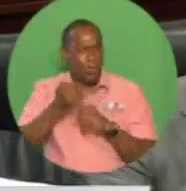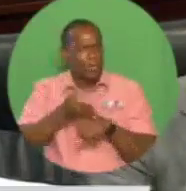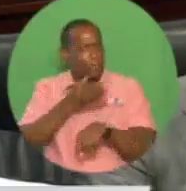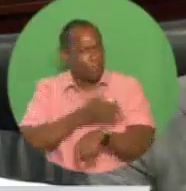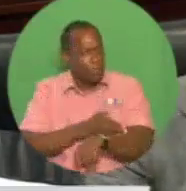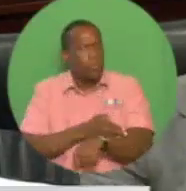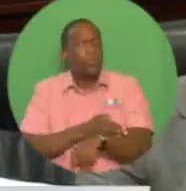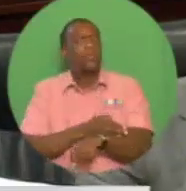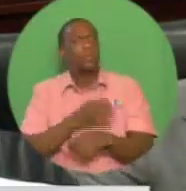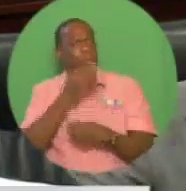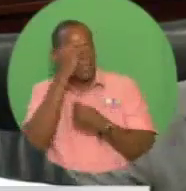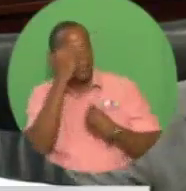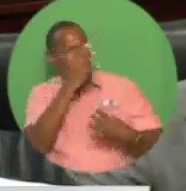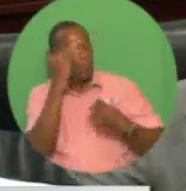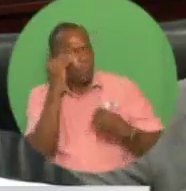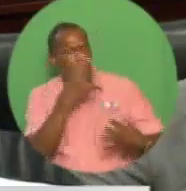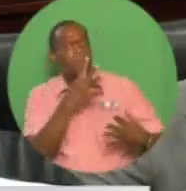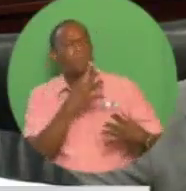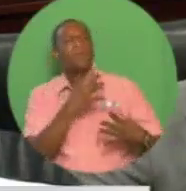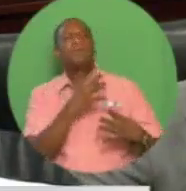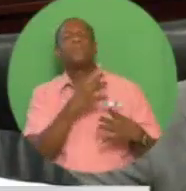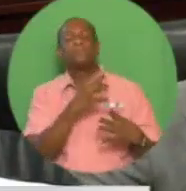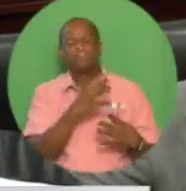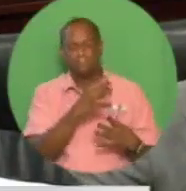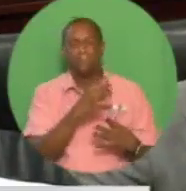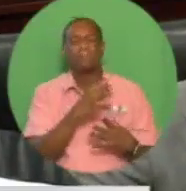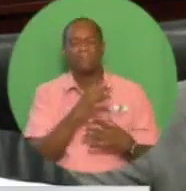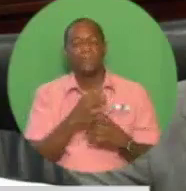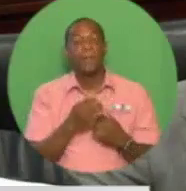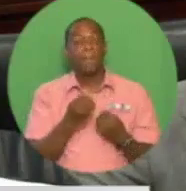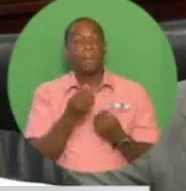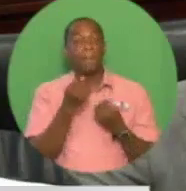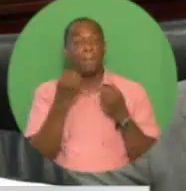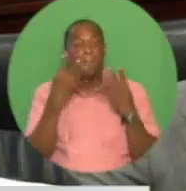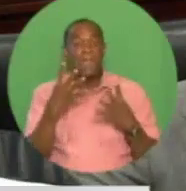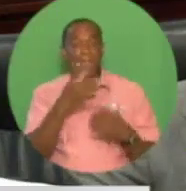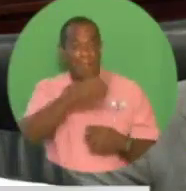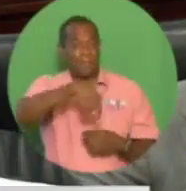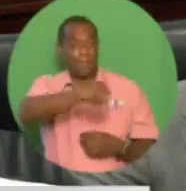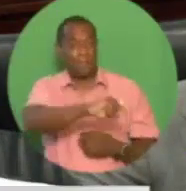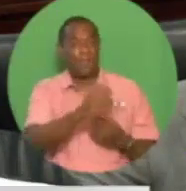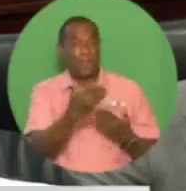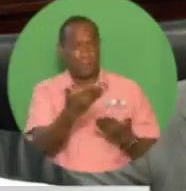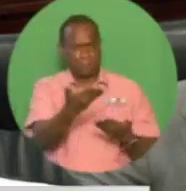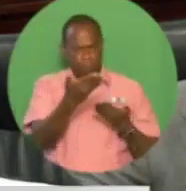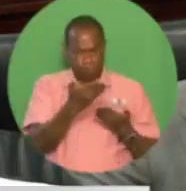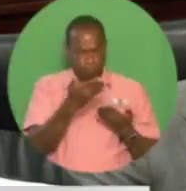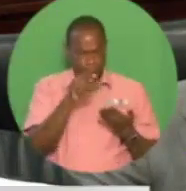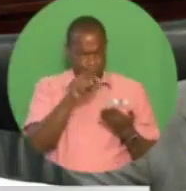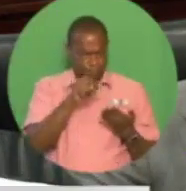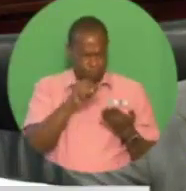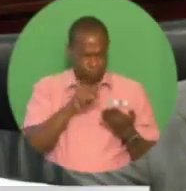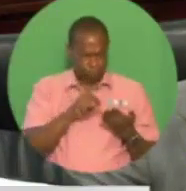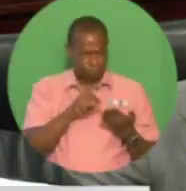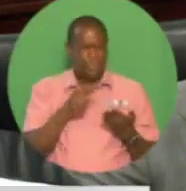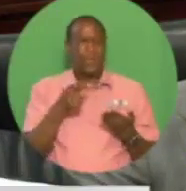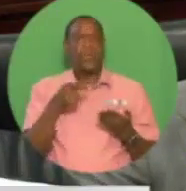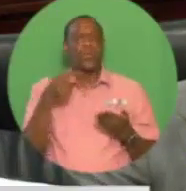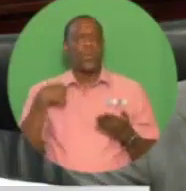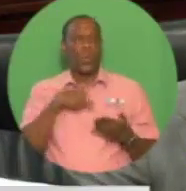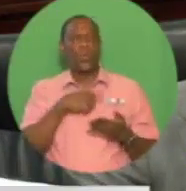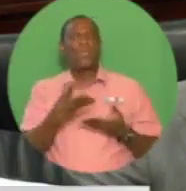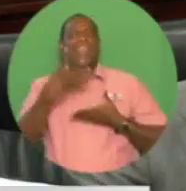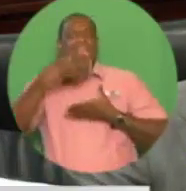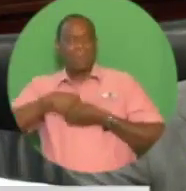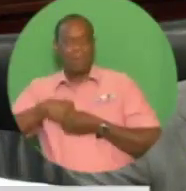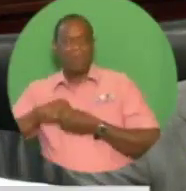socioeconomic conditions. Many of their proposals have found their way into our plans and programs. Moreover, my